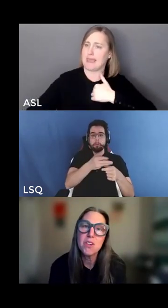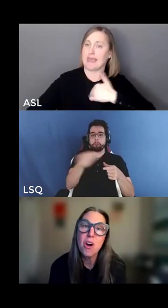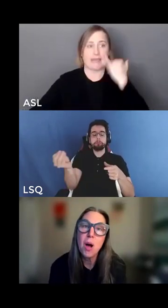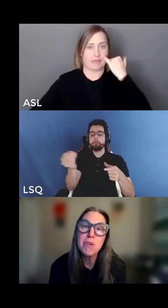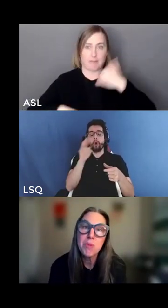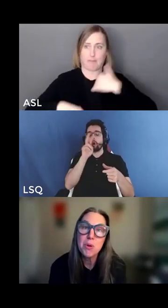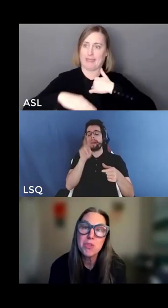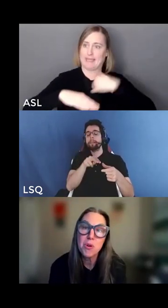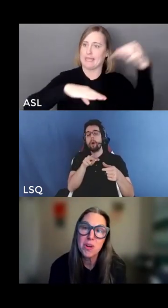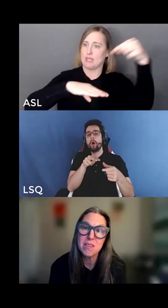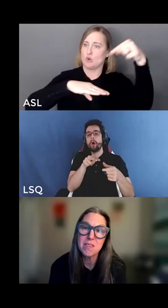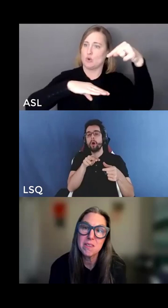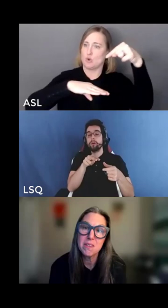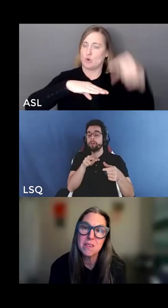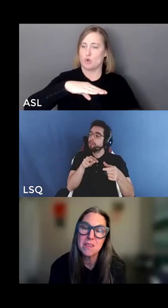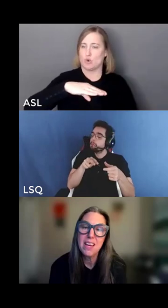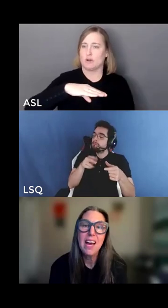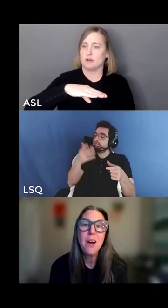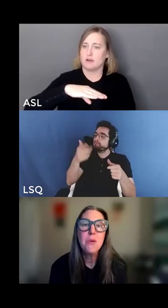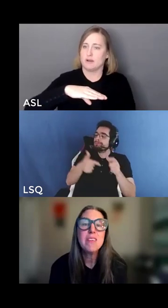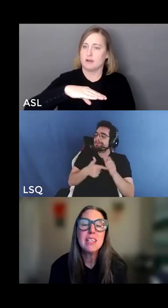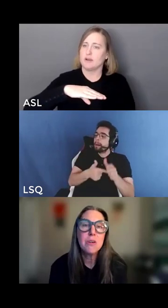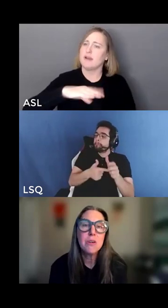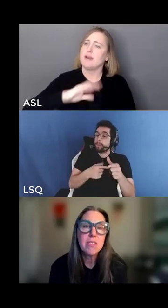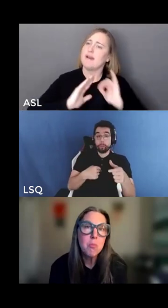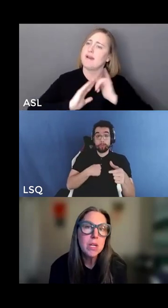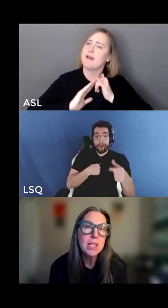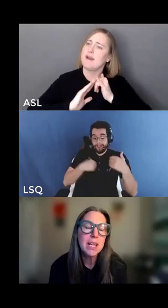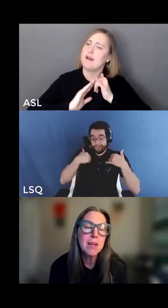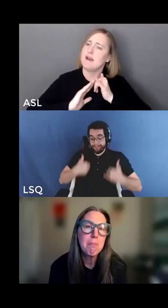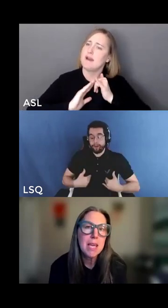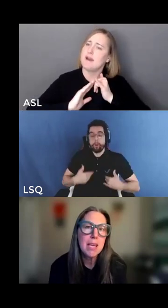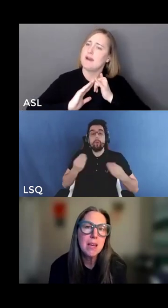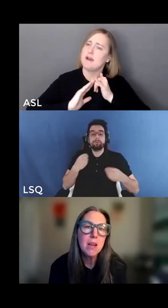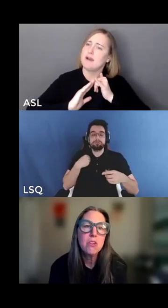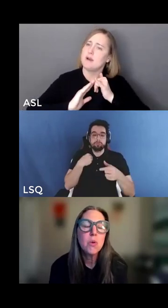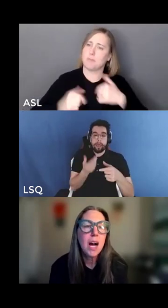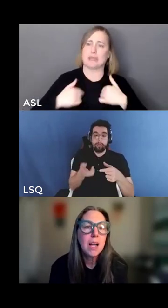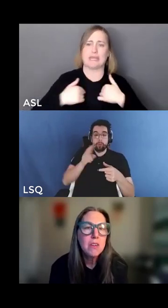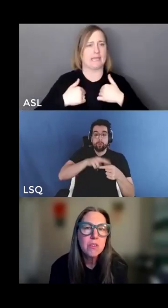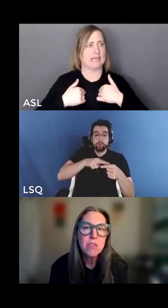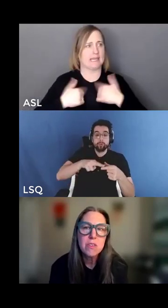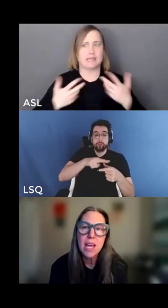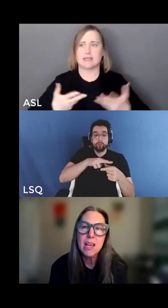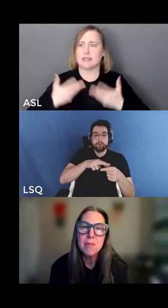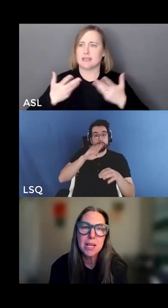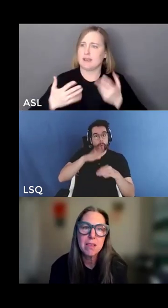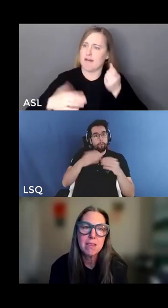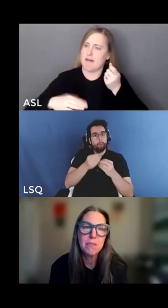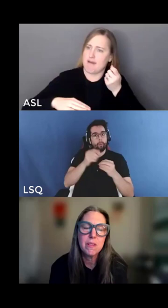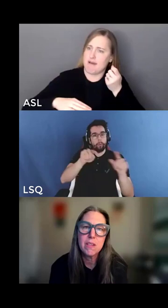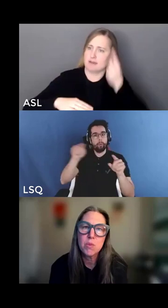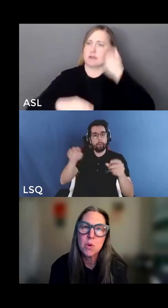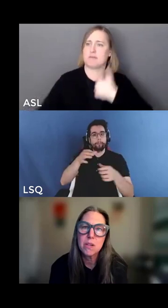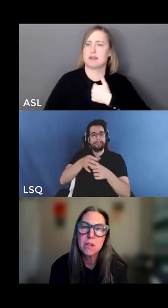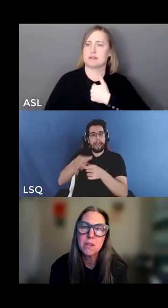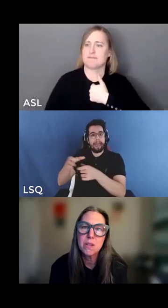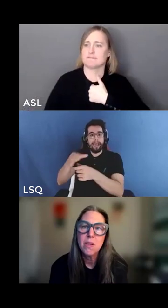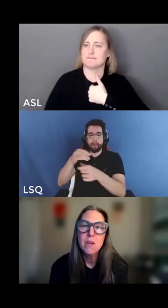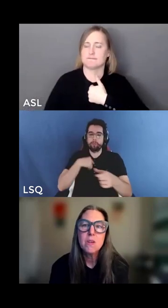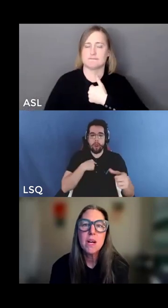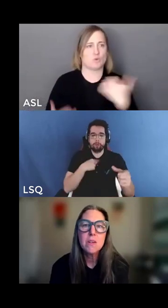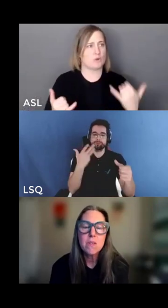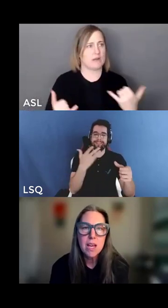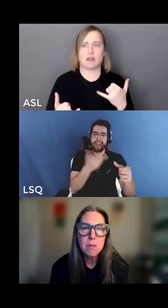on the top of most coins how does it allow someone like me to understand myself in this work